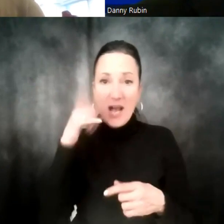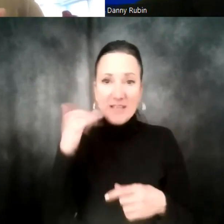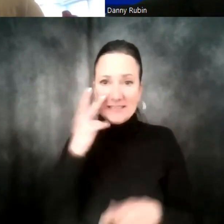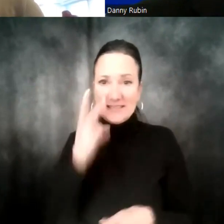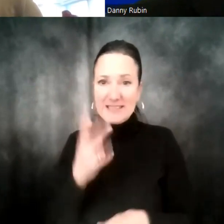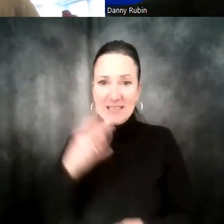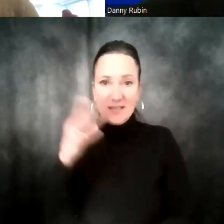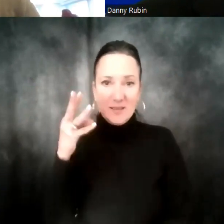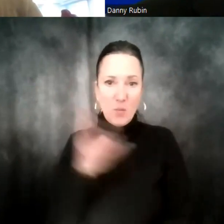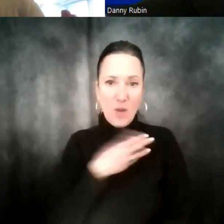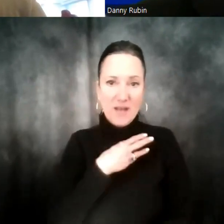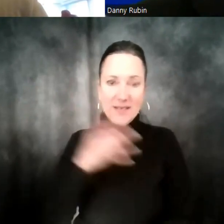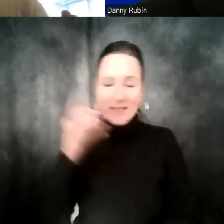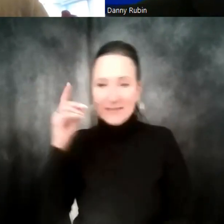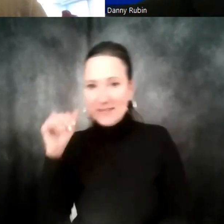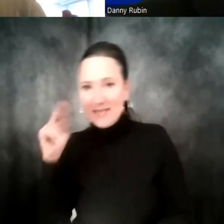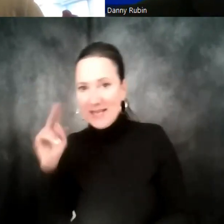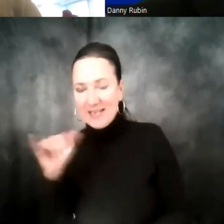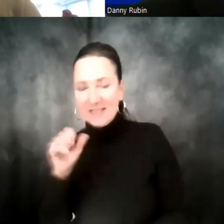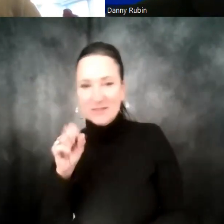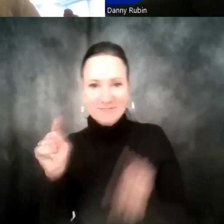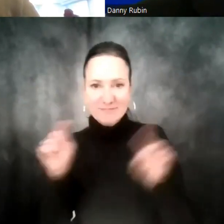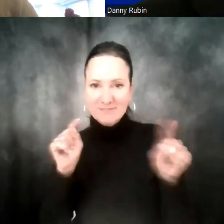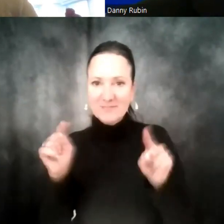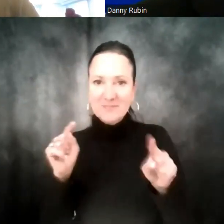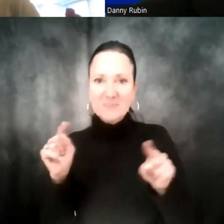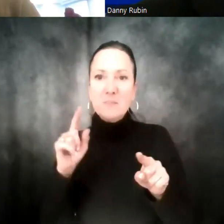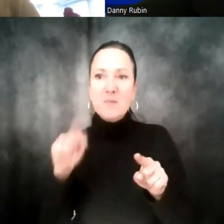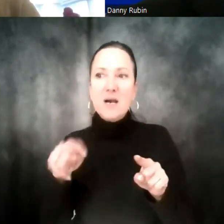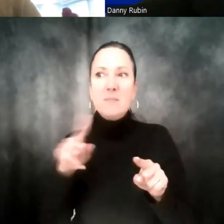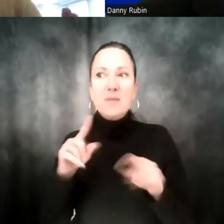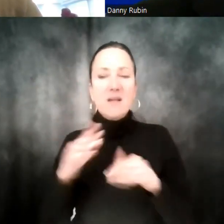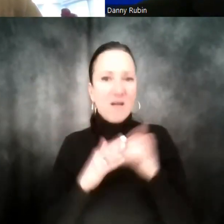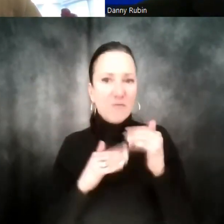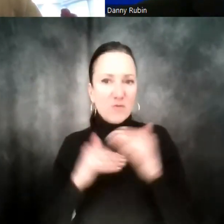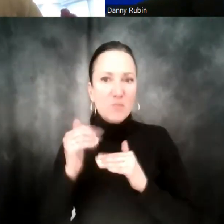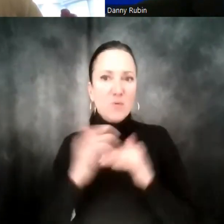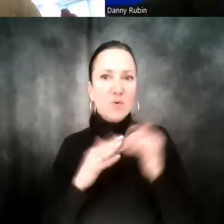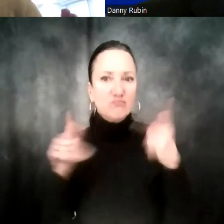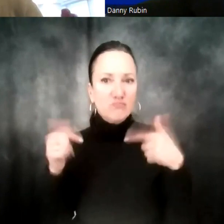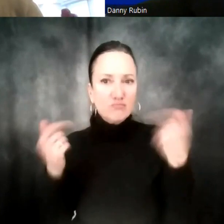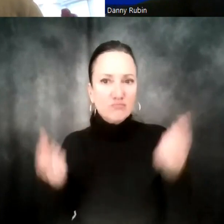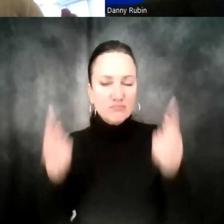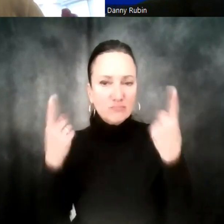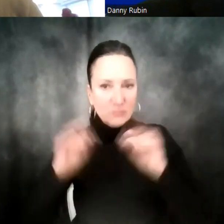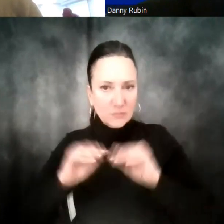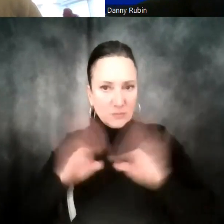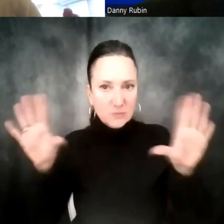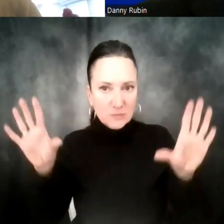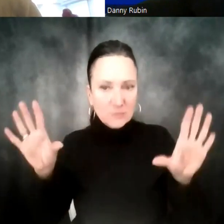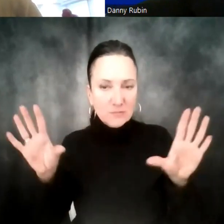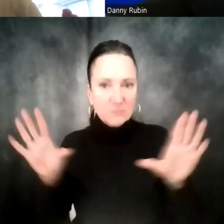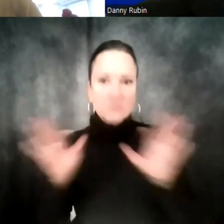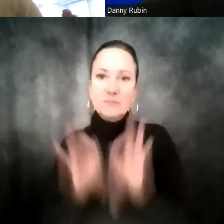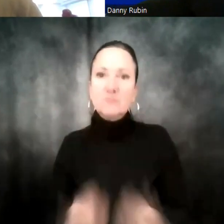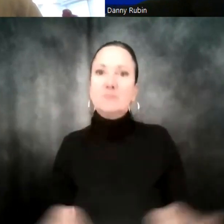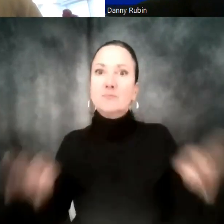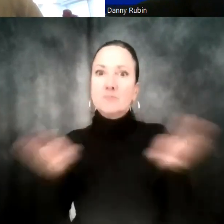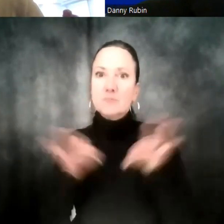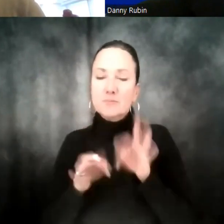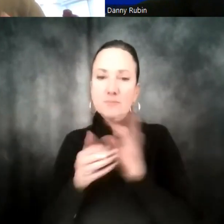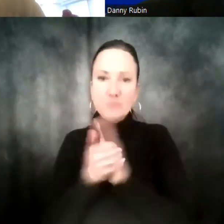being able to be comfortable and make yourself understood and speak clearly are all very important skills to be